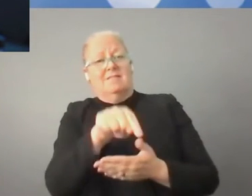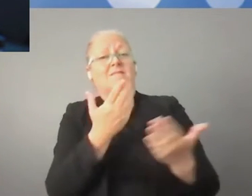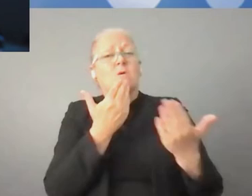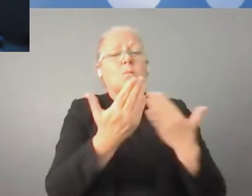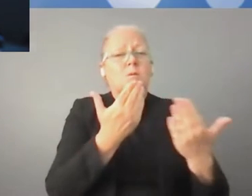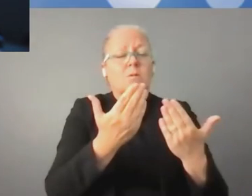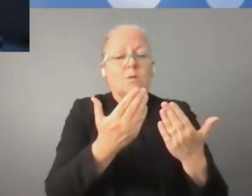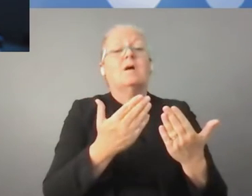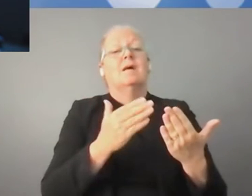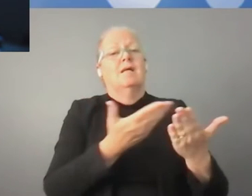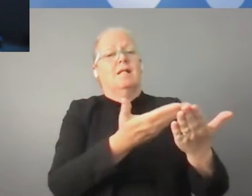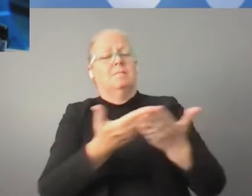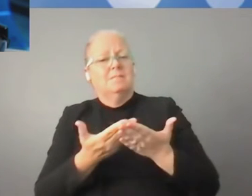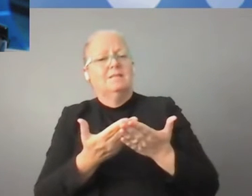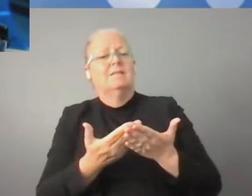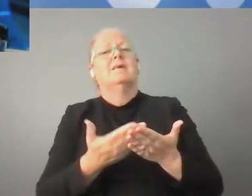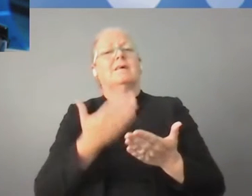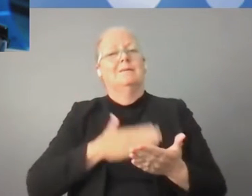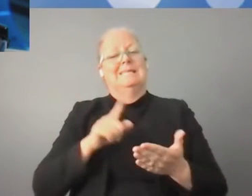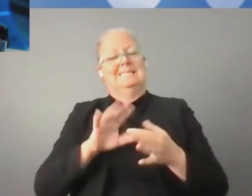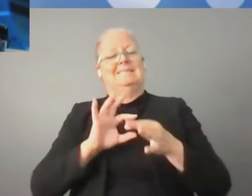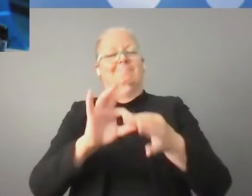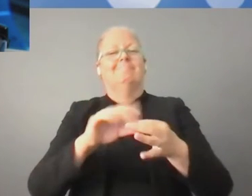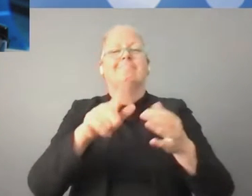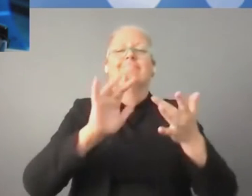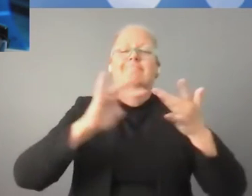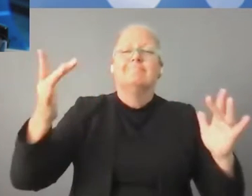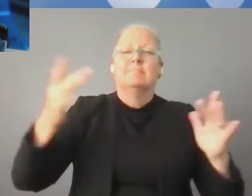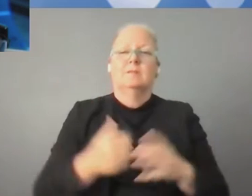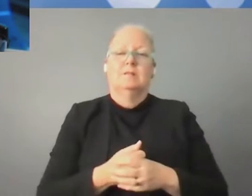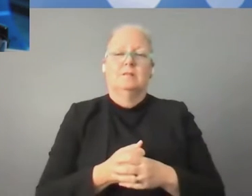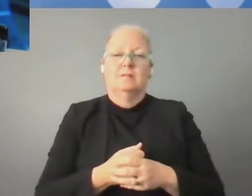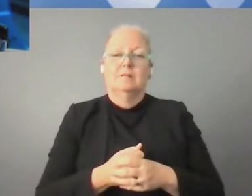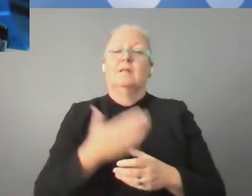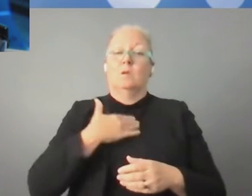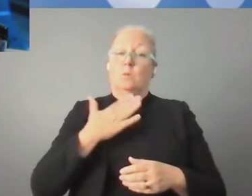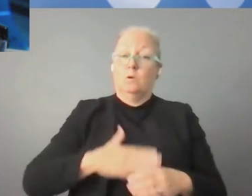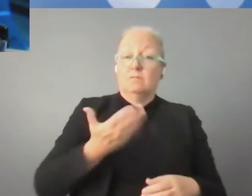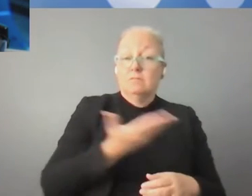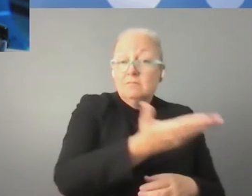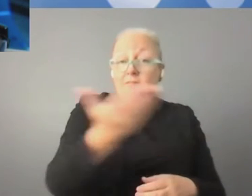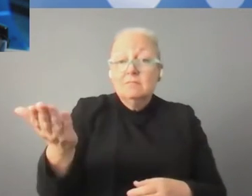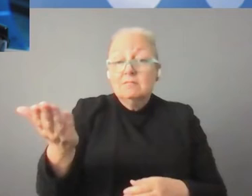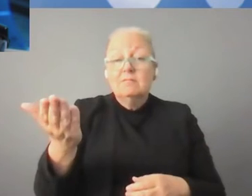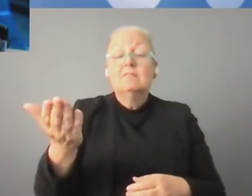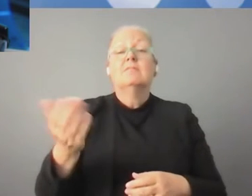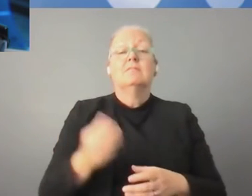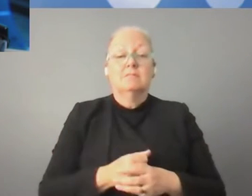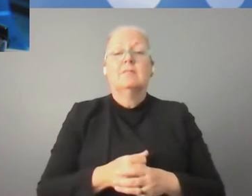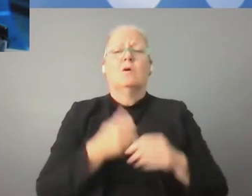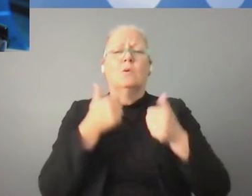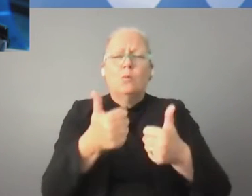security of the Internet. I wish all participants and constructive dialogue and